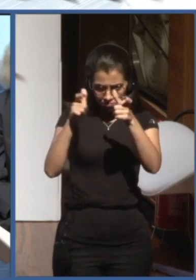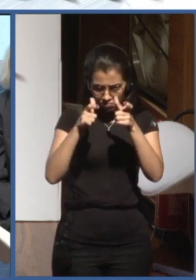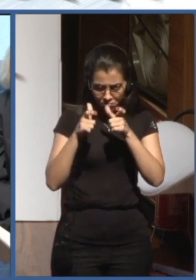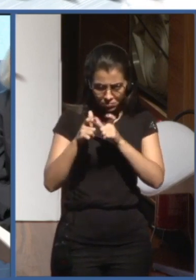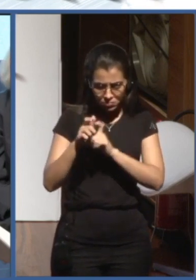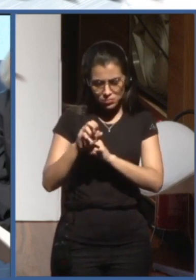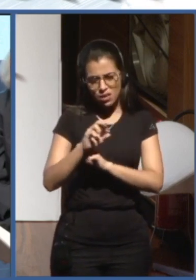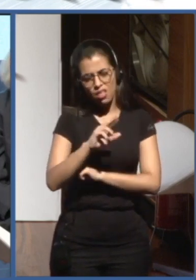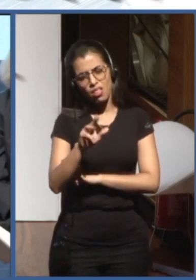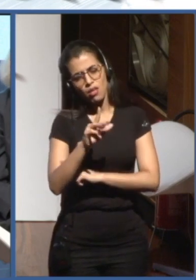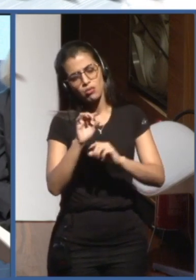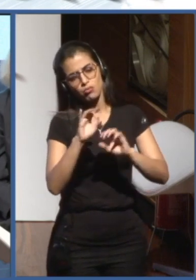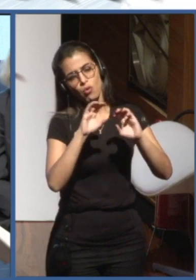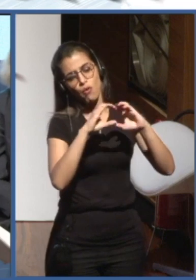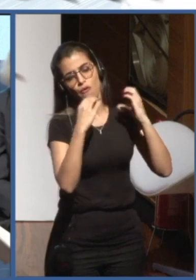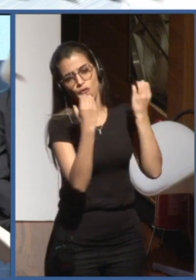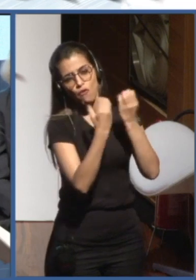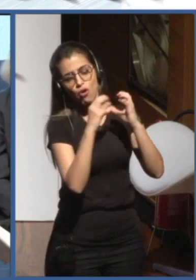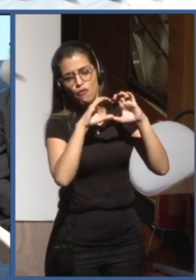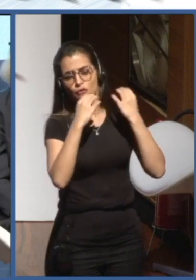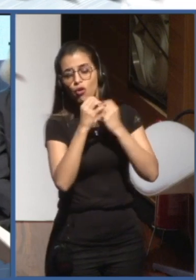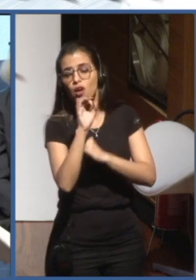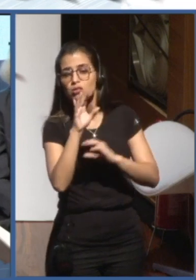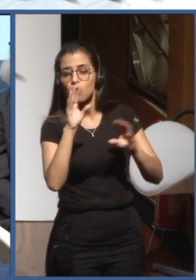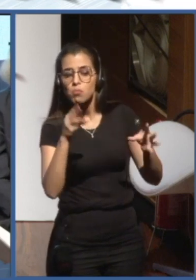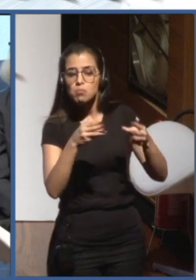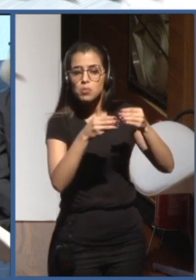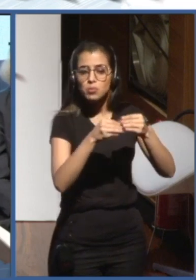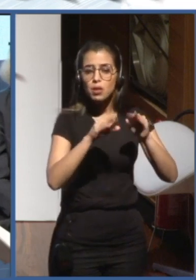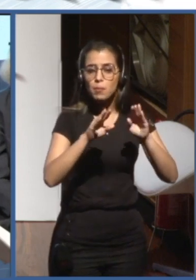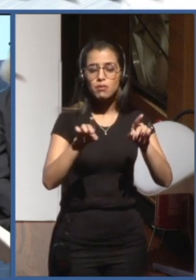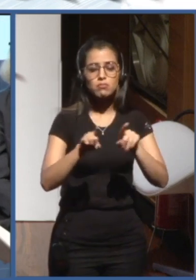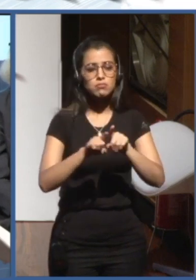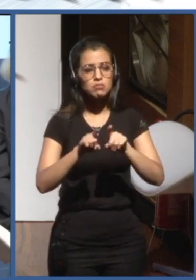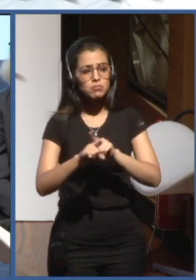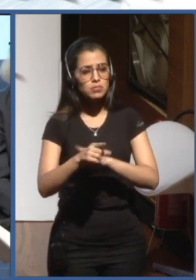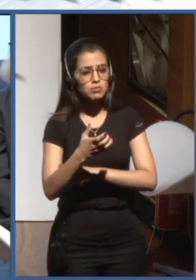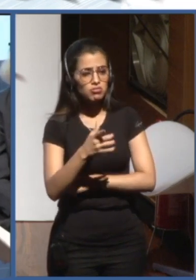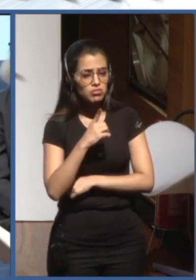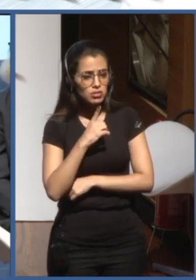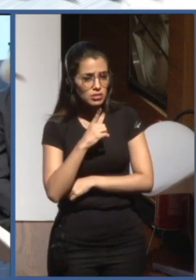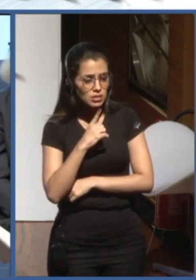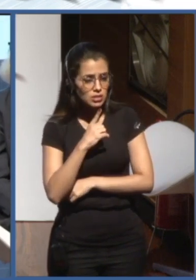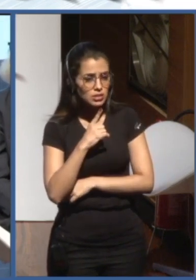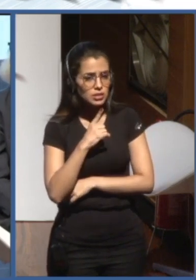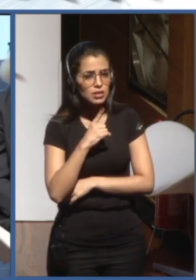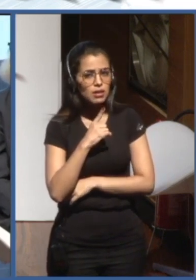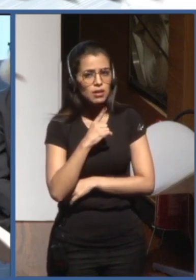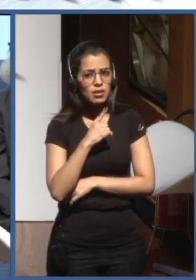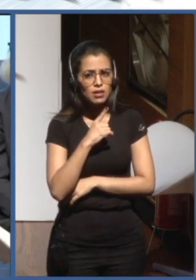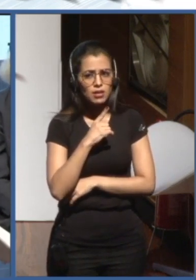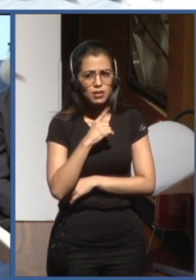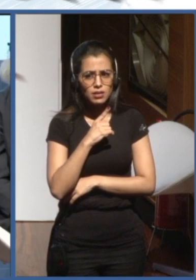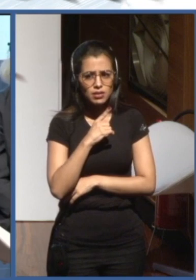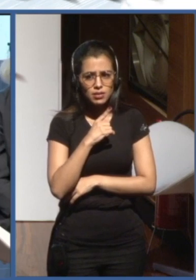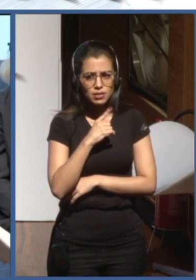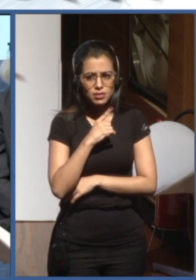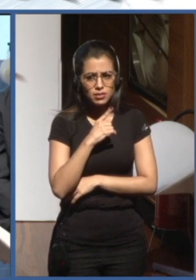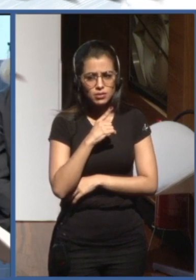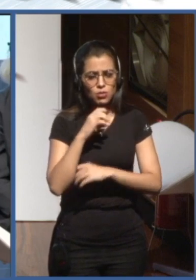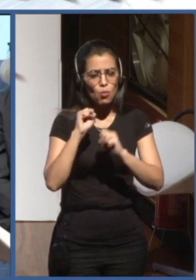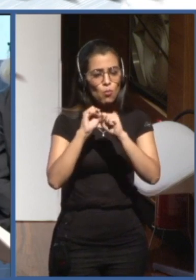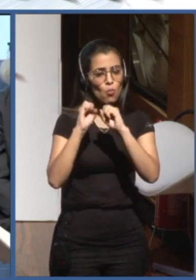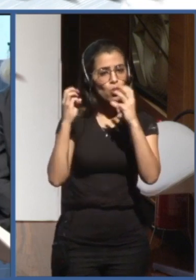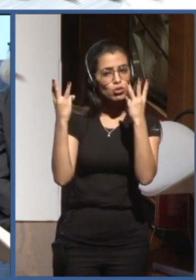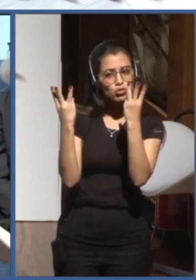an important part of the equation but also to have some more short you know small number workshops so